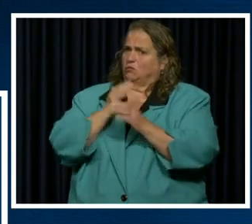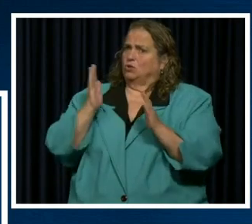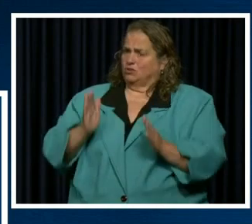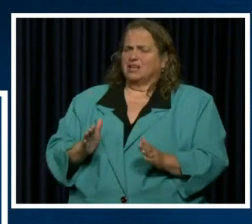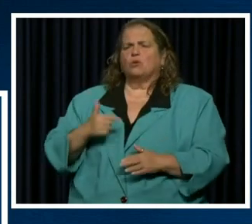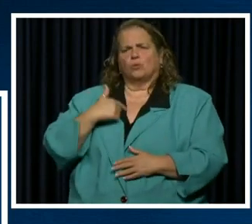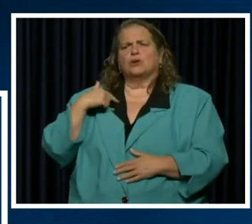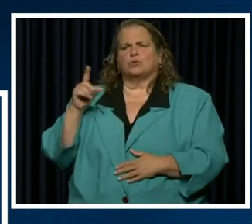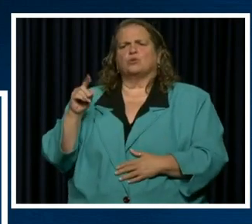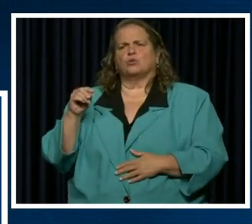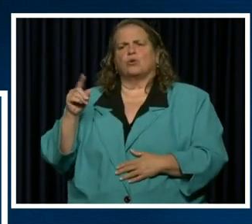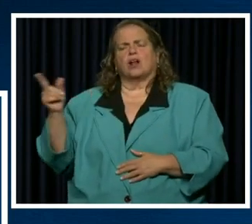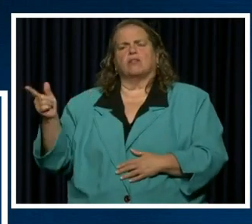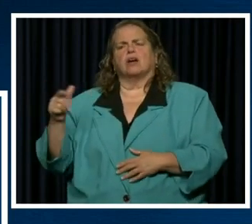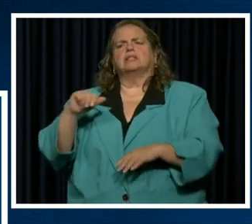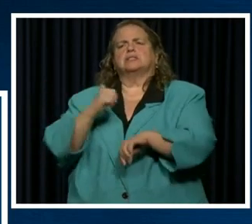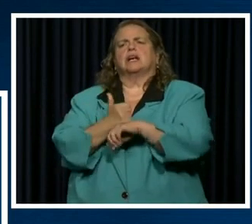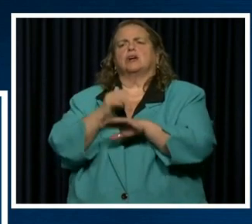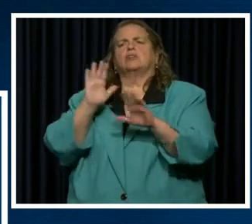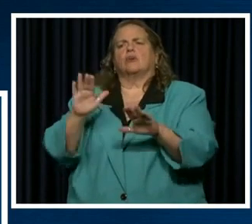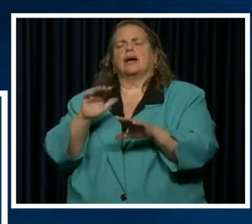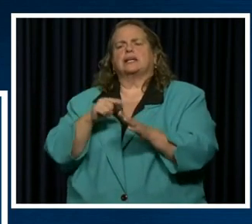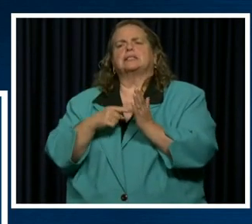think we do and they're setting a really great example.